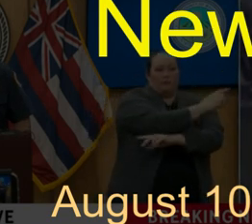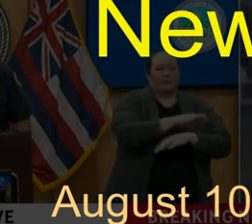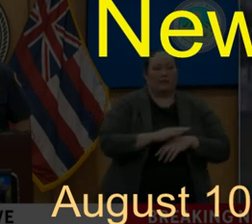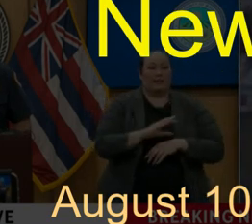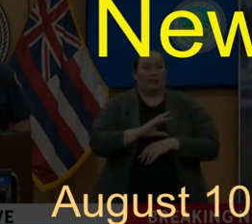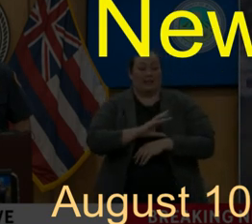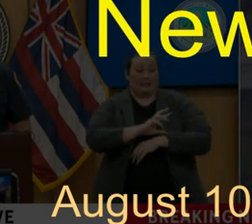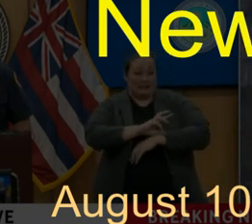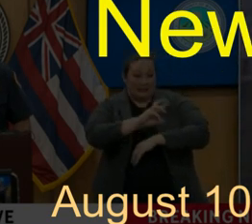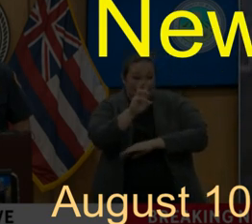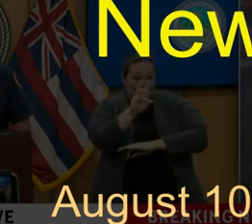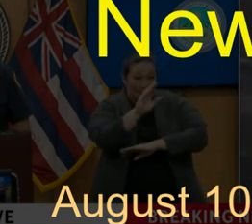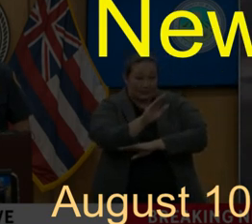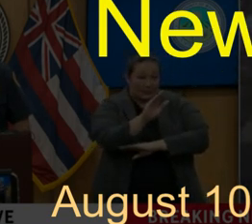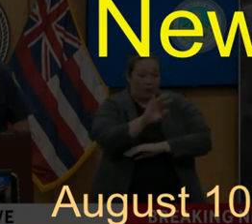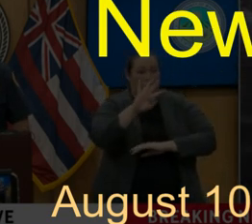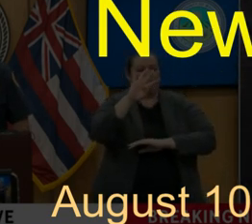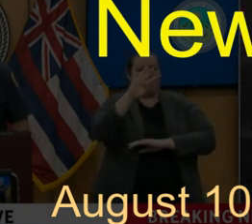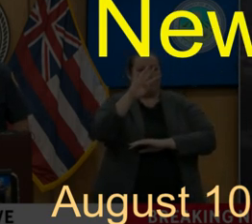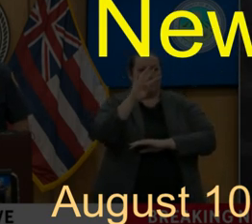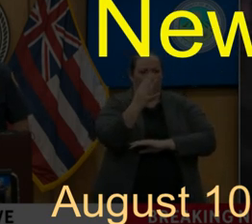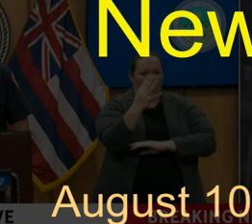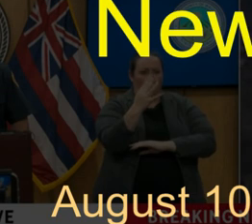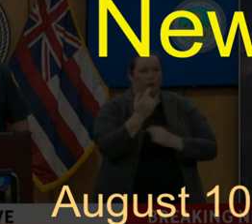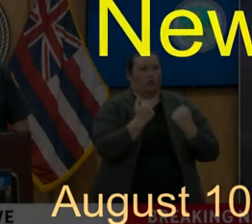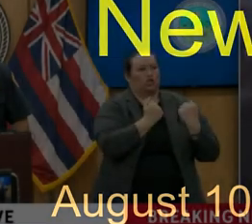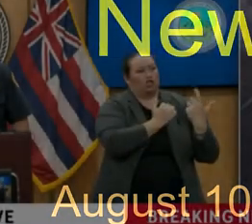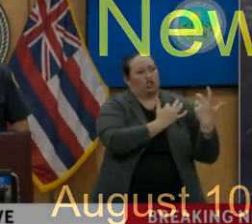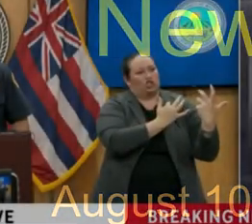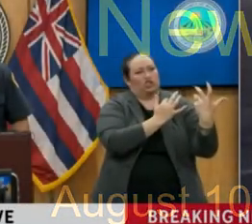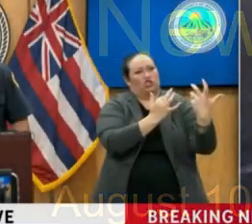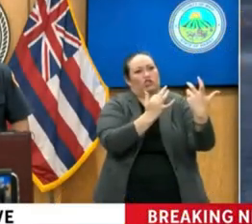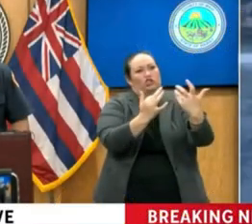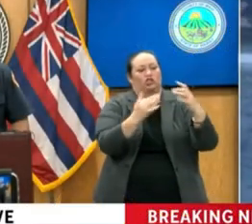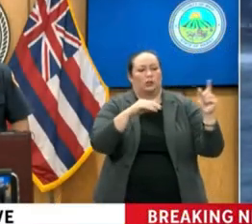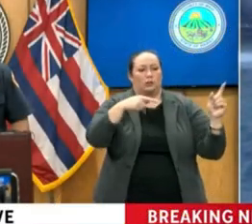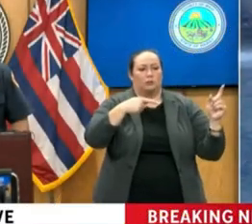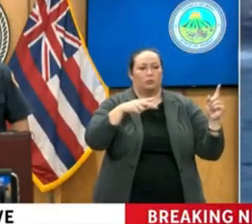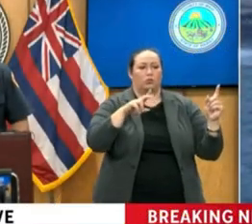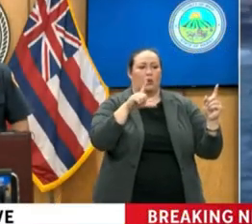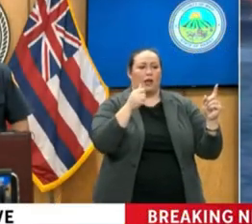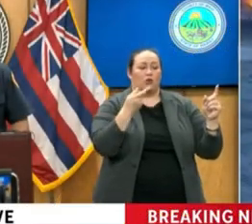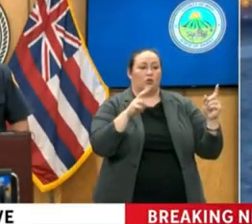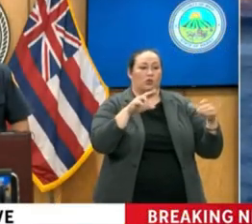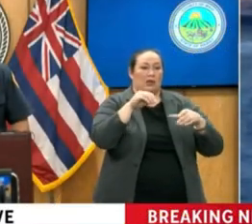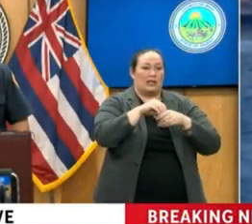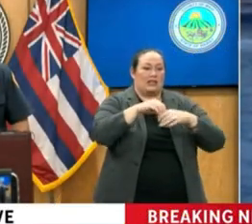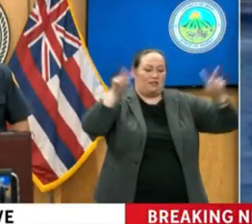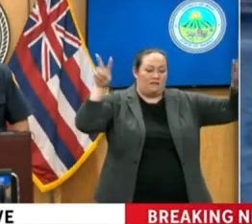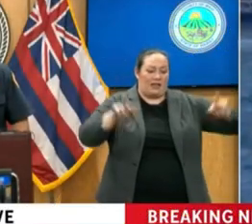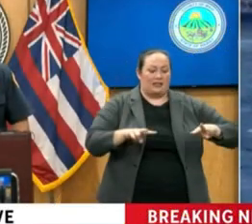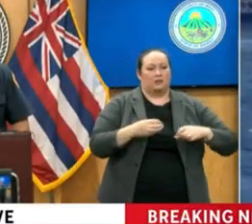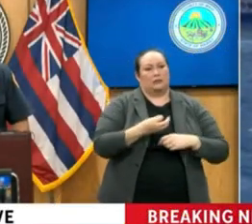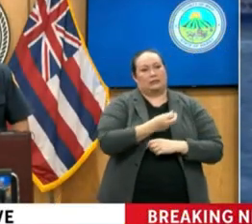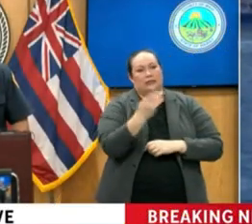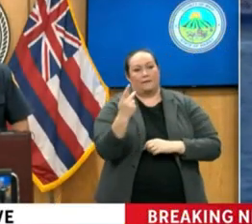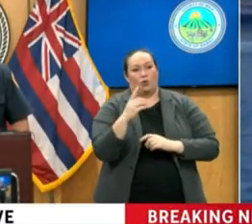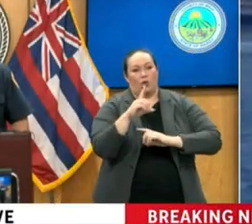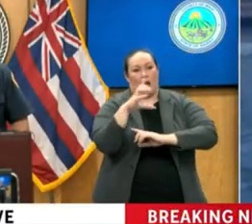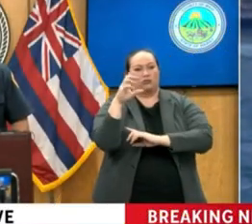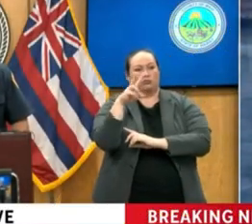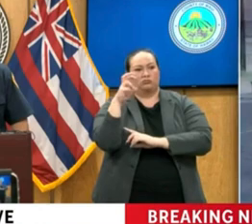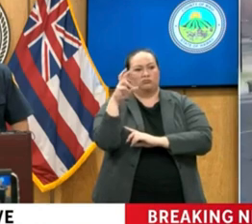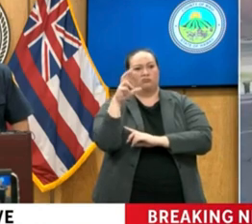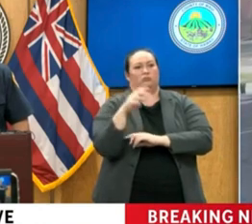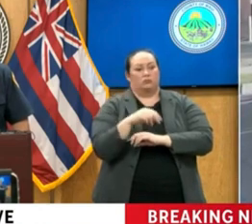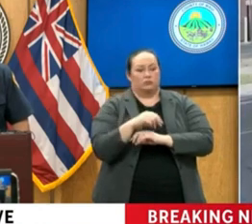.m., a fourth wildfire started that afternoon on Pulehu Road down in the Central Valley. That burned several hundred acres. And